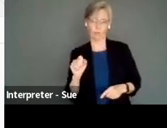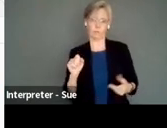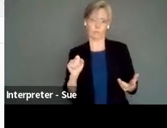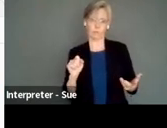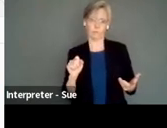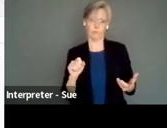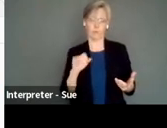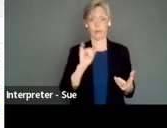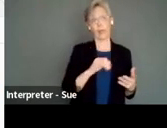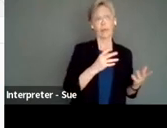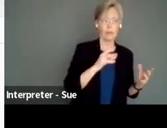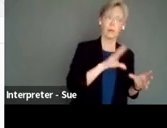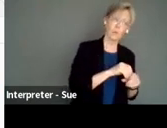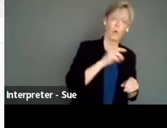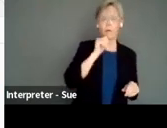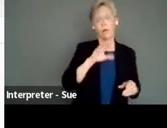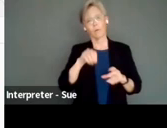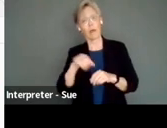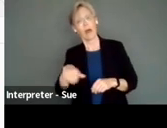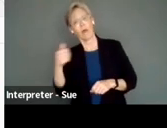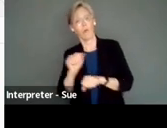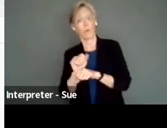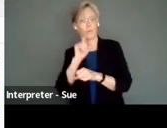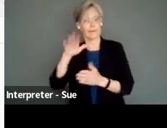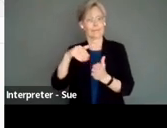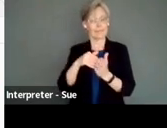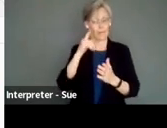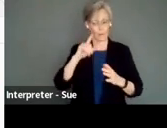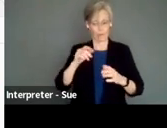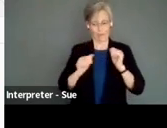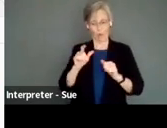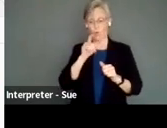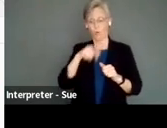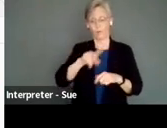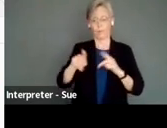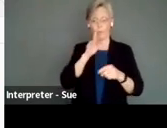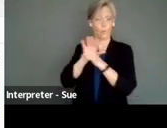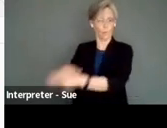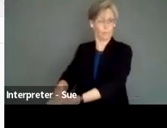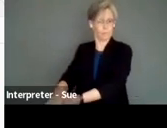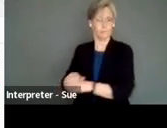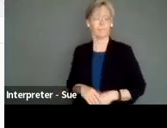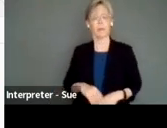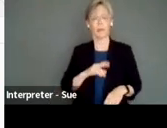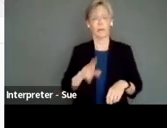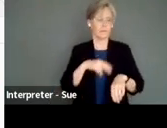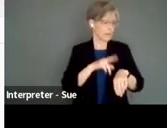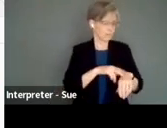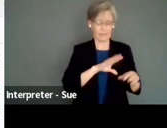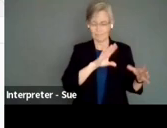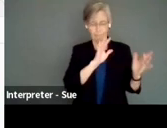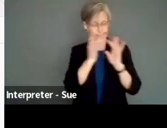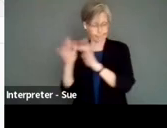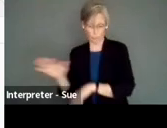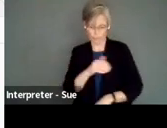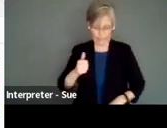and doesn't include a lot of the work we do as a center for the theater of the oppressed. So besides national networking, we've also done an extensive